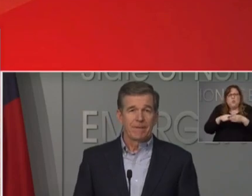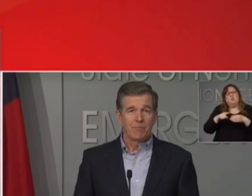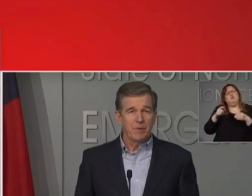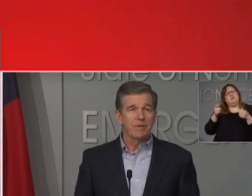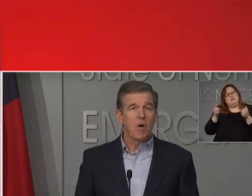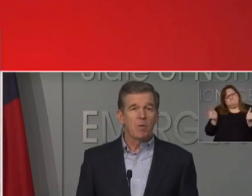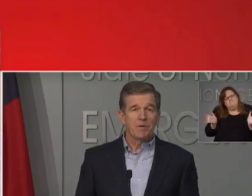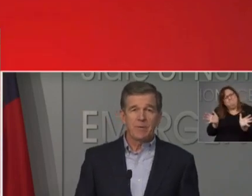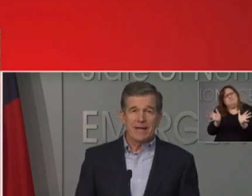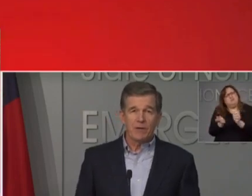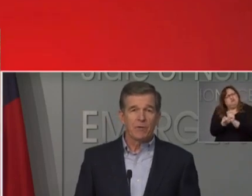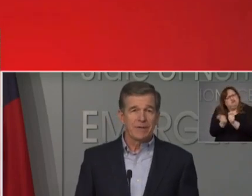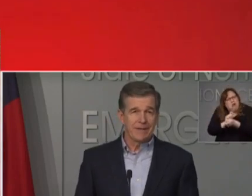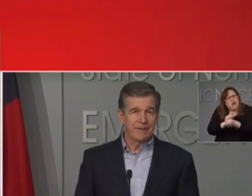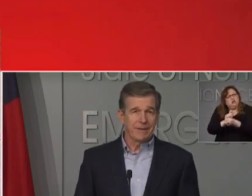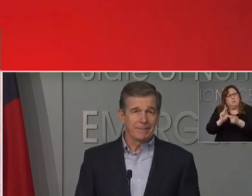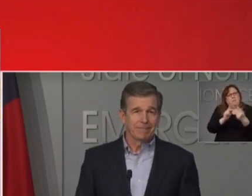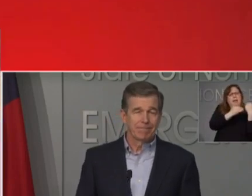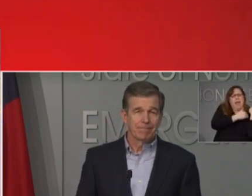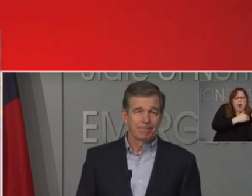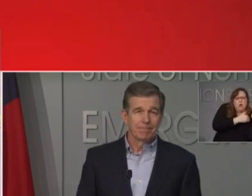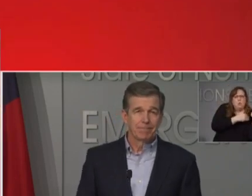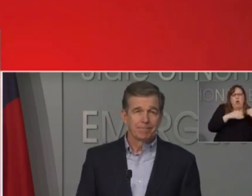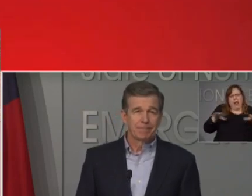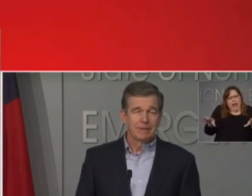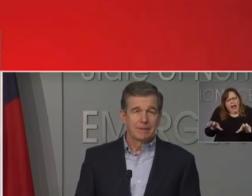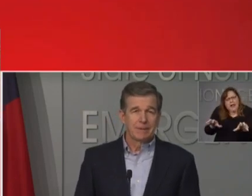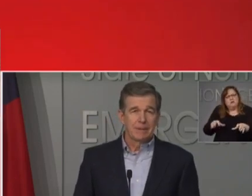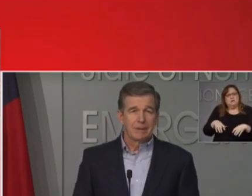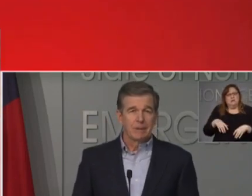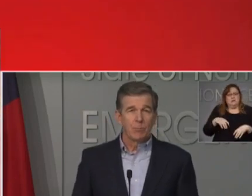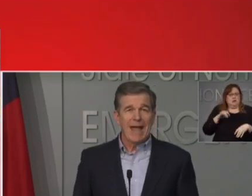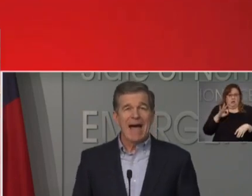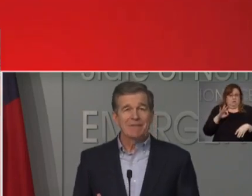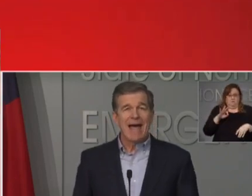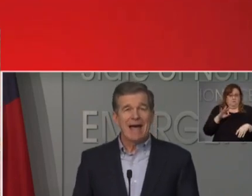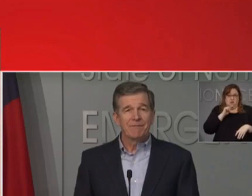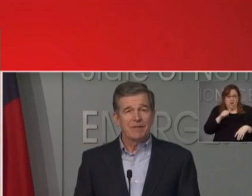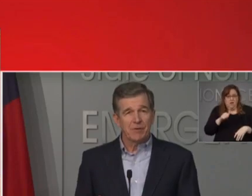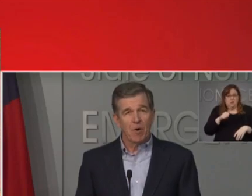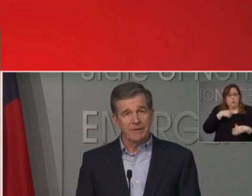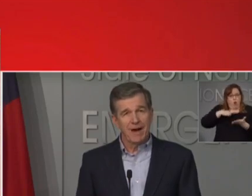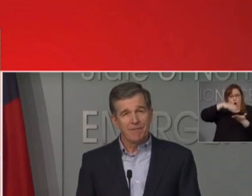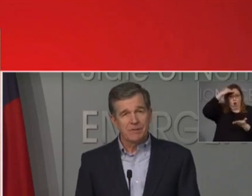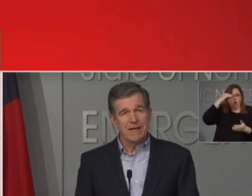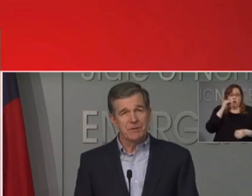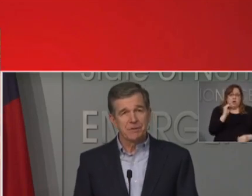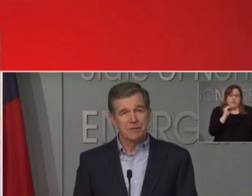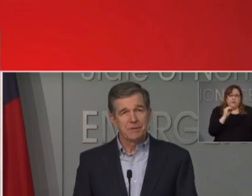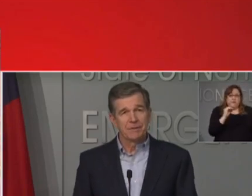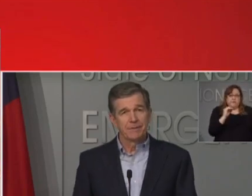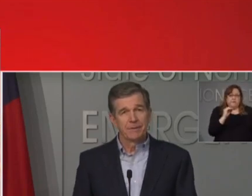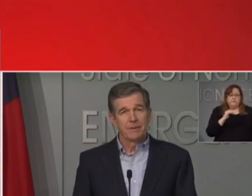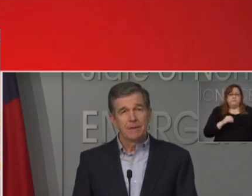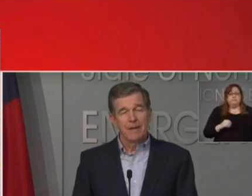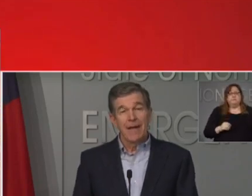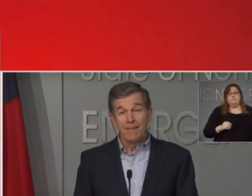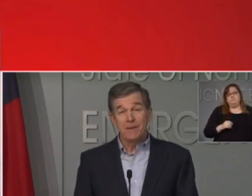If we don't, then we haven't learned anything. We have to have these hard conversations